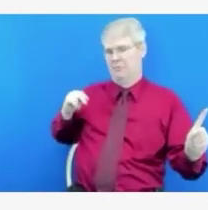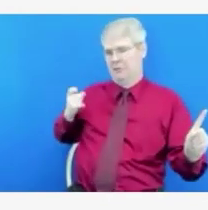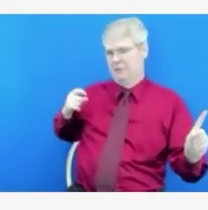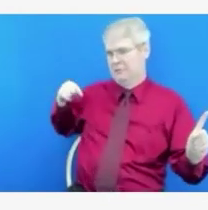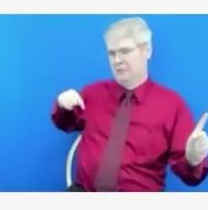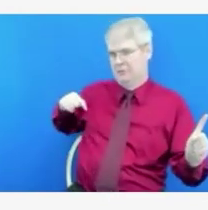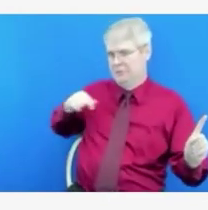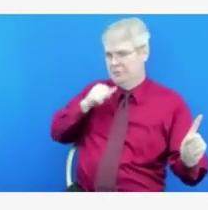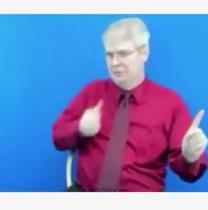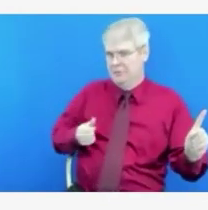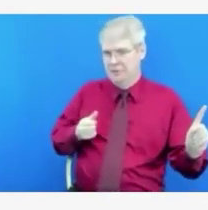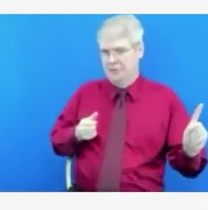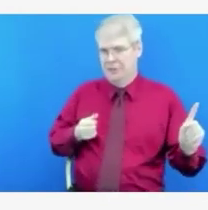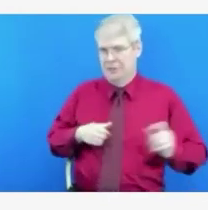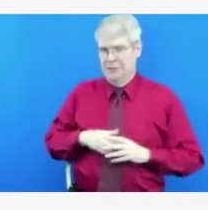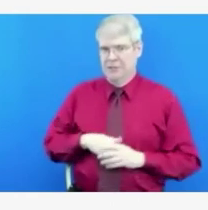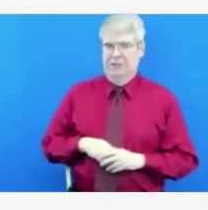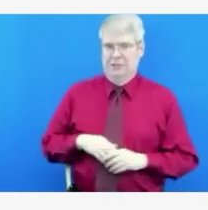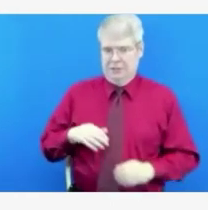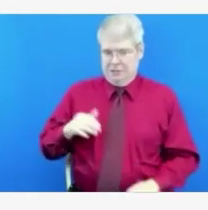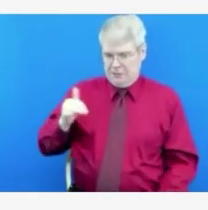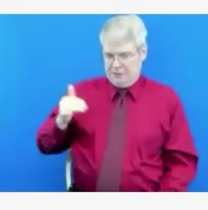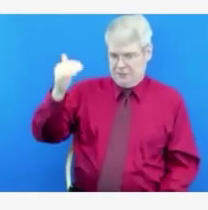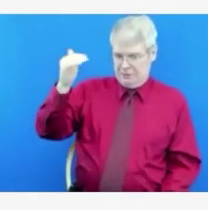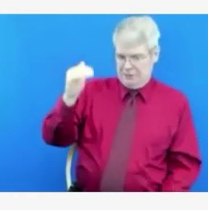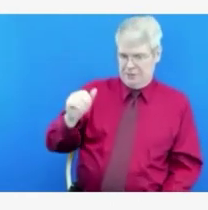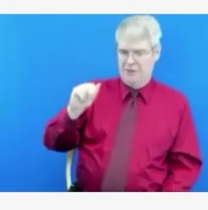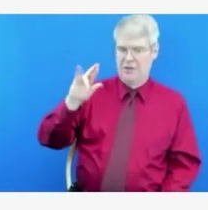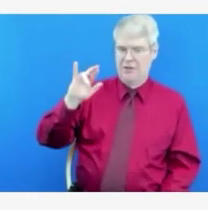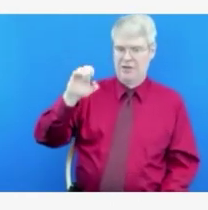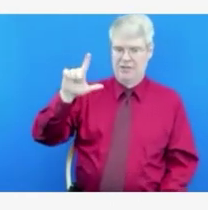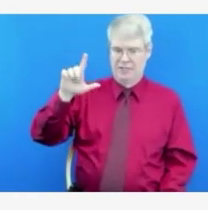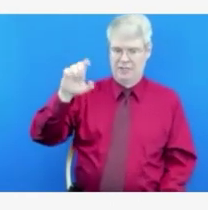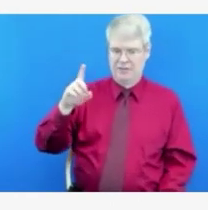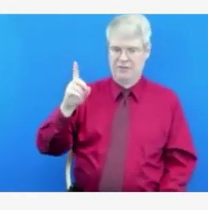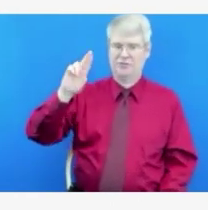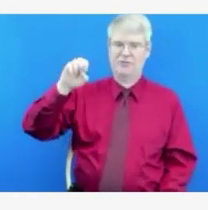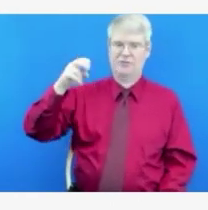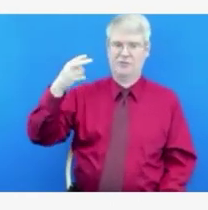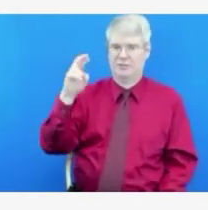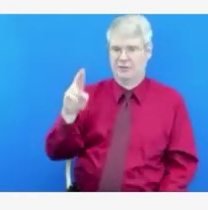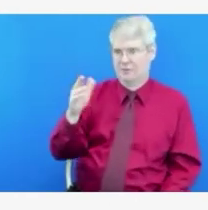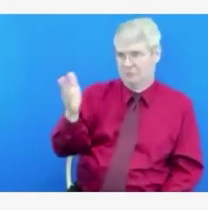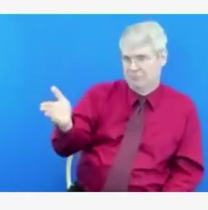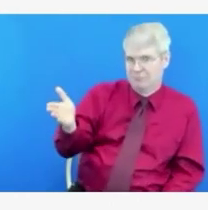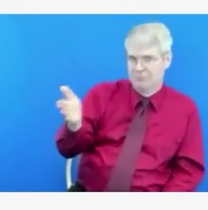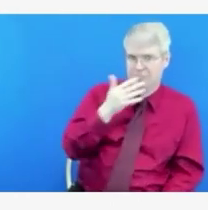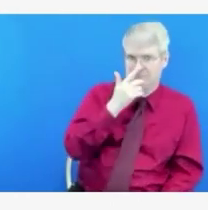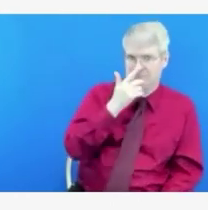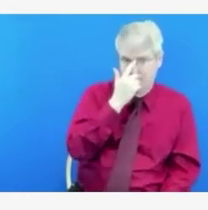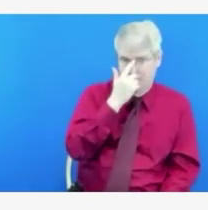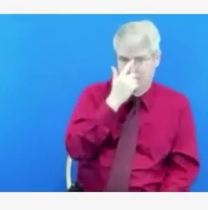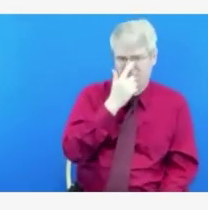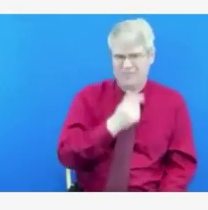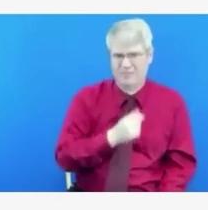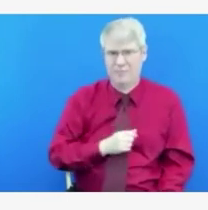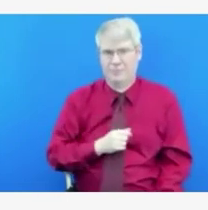Great, thanks. This is Arielle with the Spokesman Review. Can you hear me? Yes. Yes, we can hear you. Perfect.